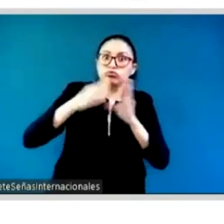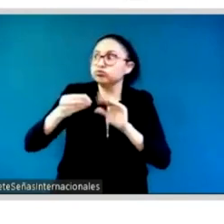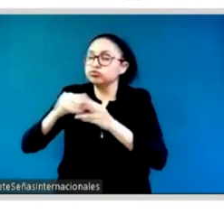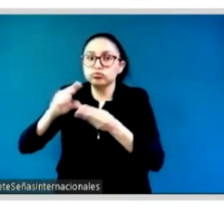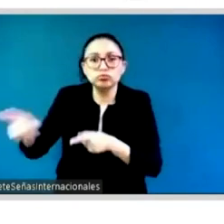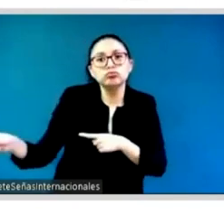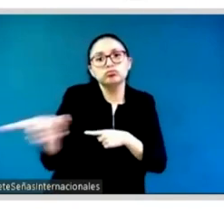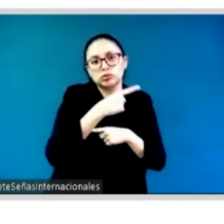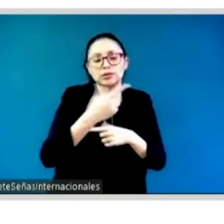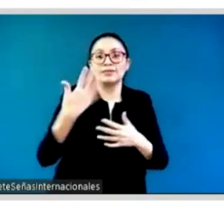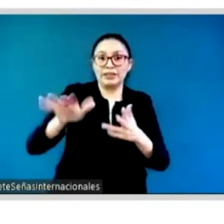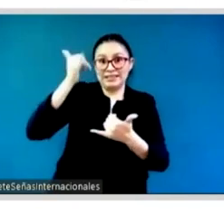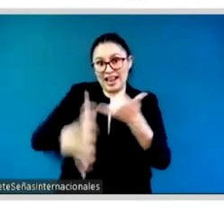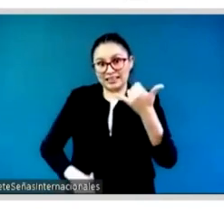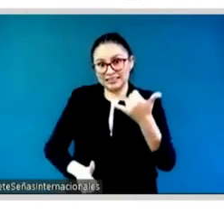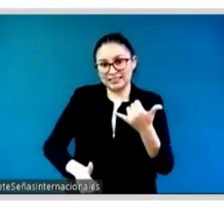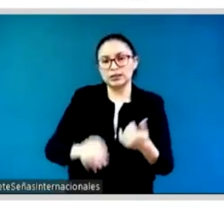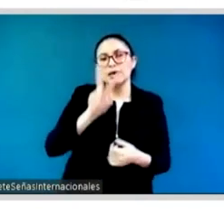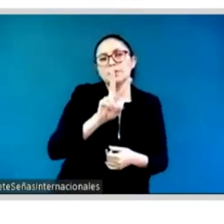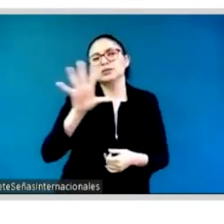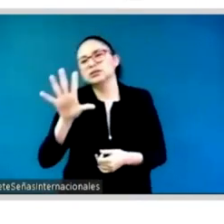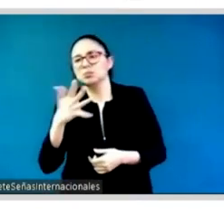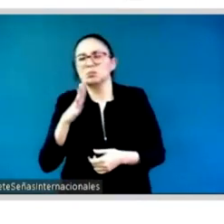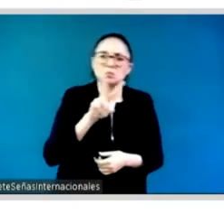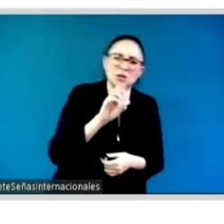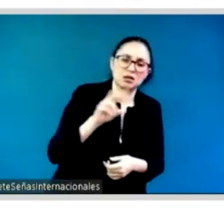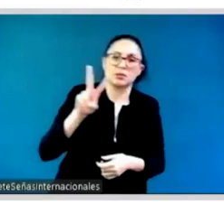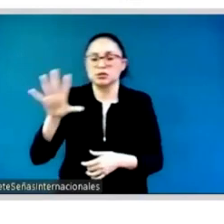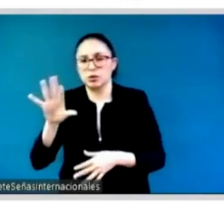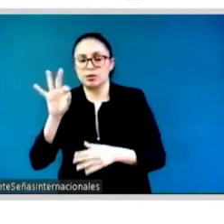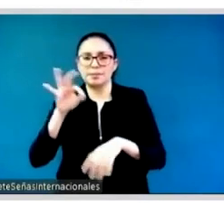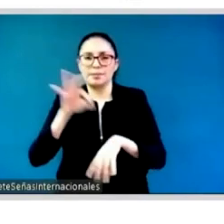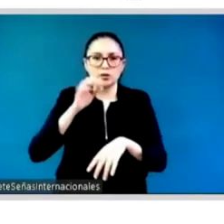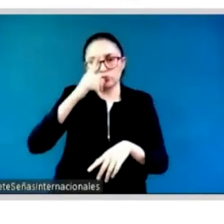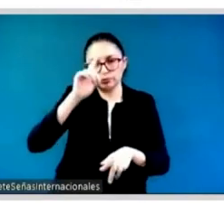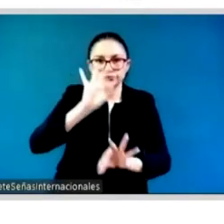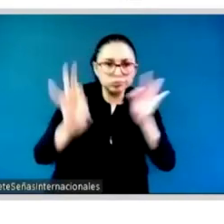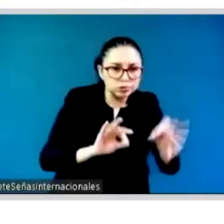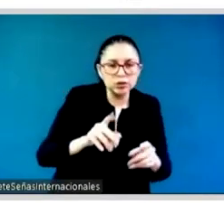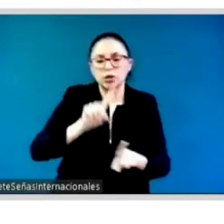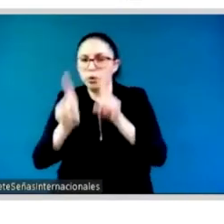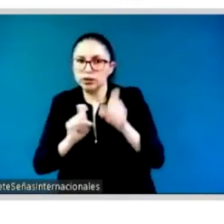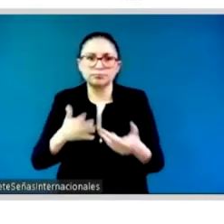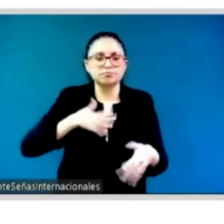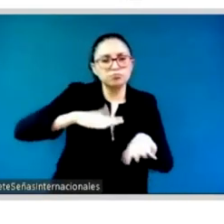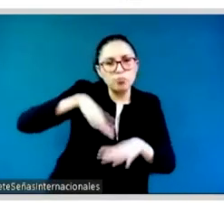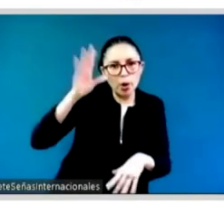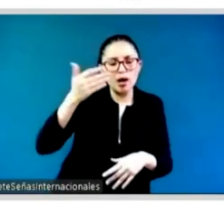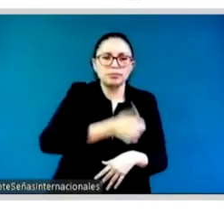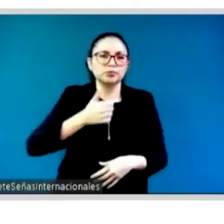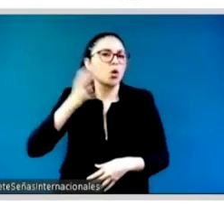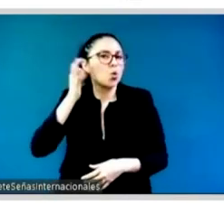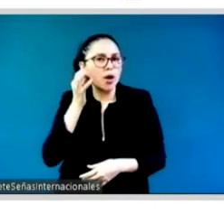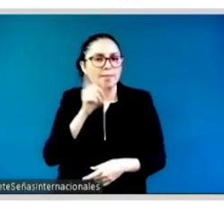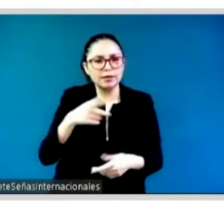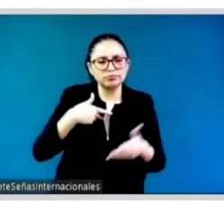please do listen deeply to the speakers and start thinking about your questions for them. Following that, our